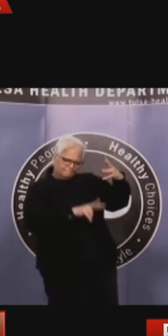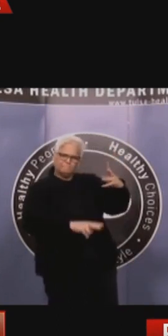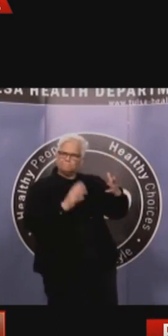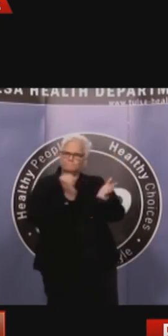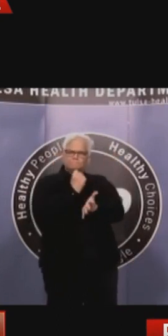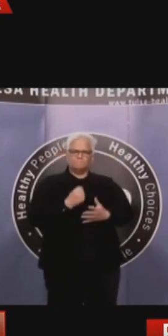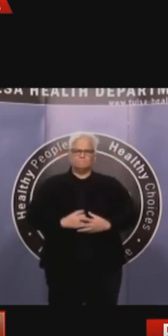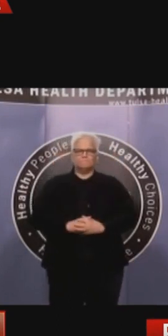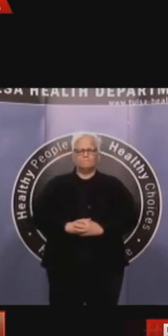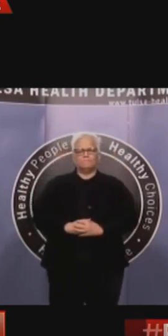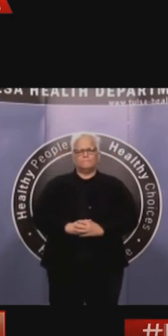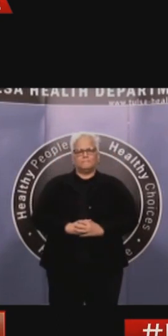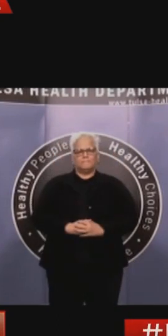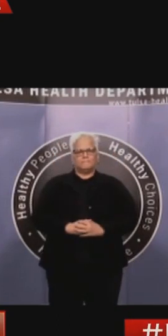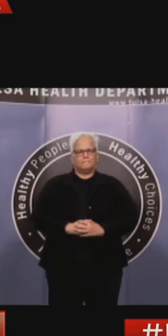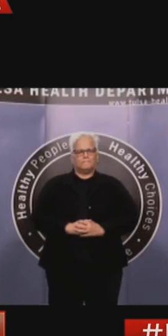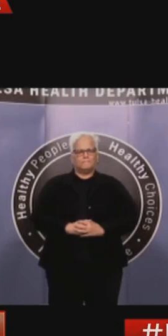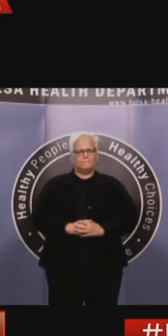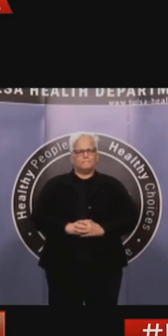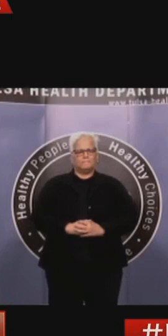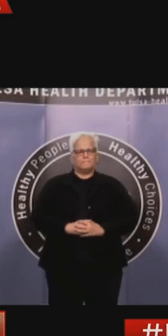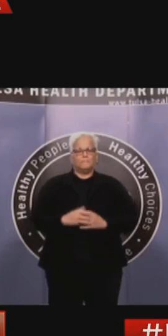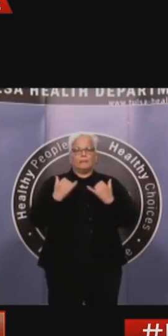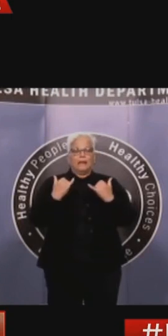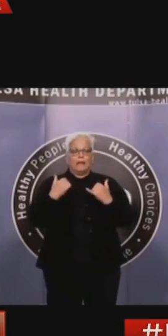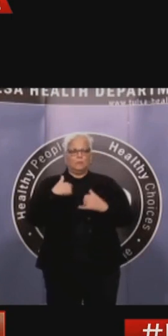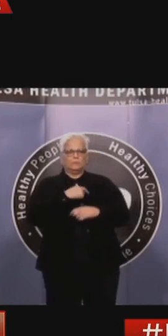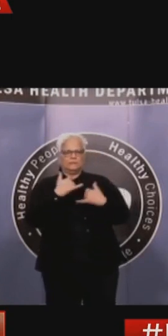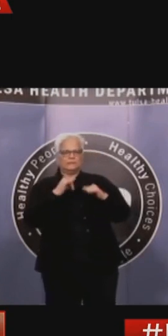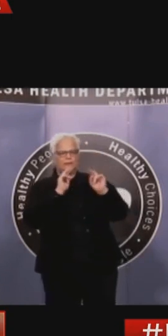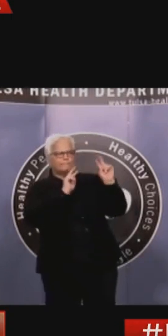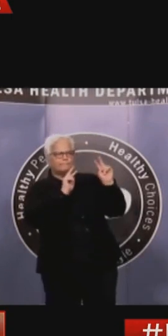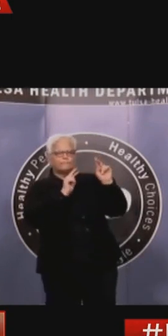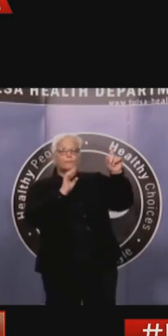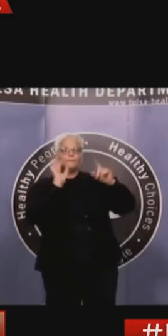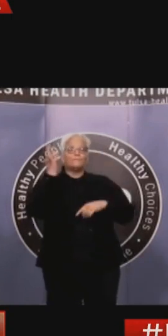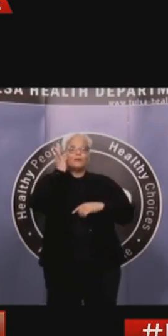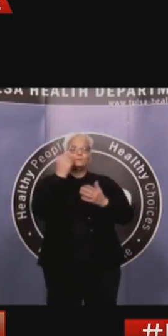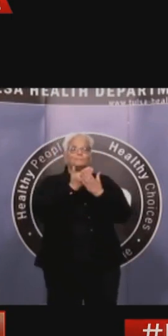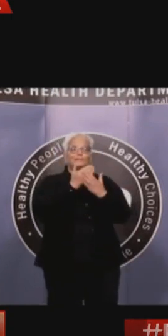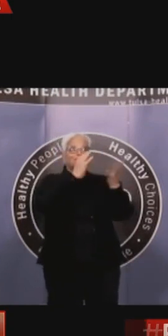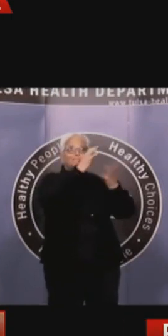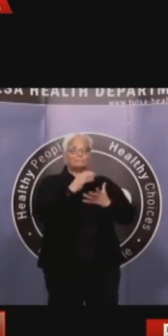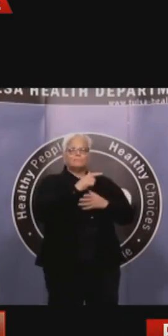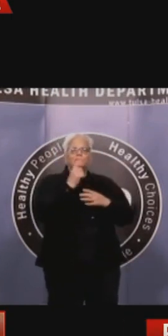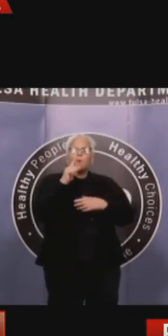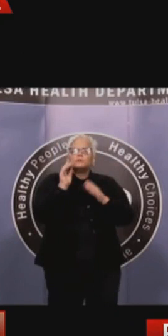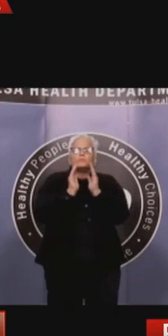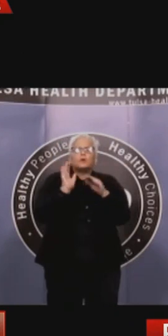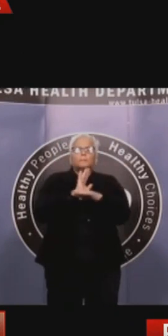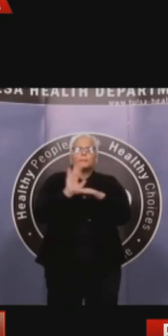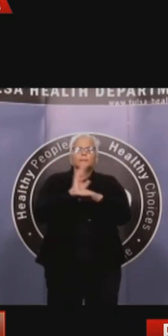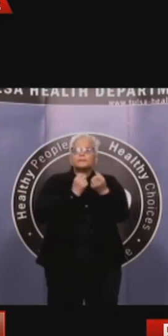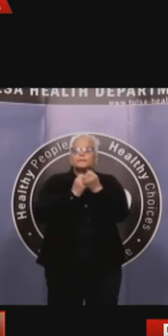the zero interest loans. There's comprehensive assistance there for you to navigate, which can be a very